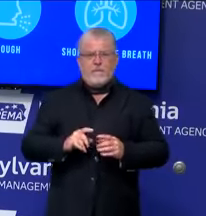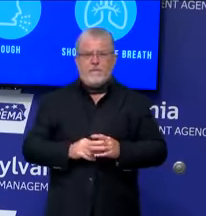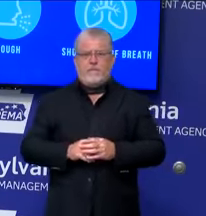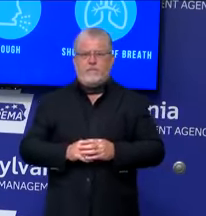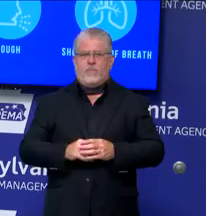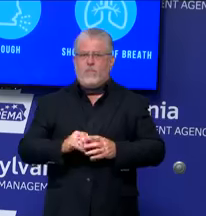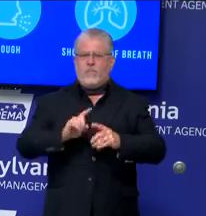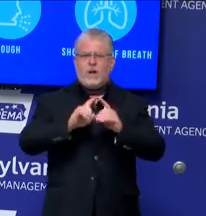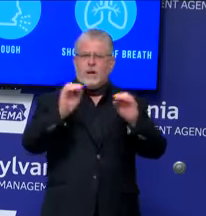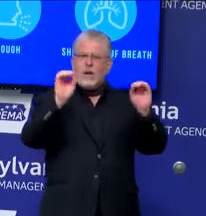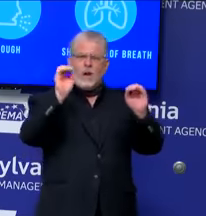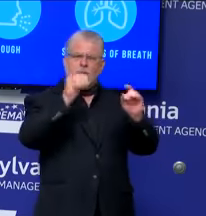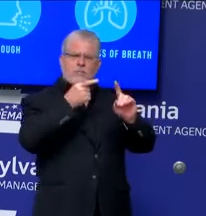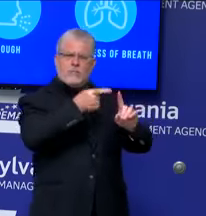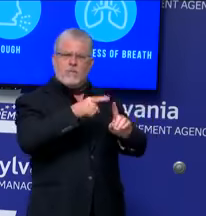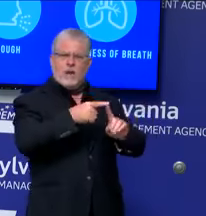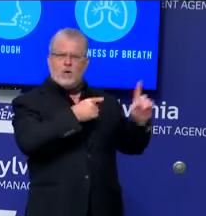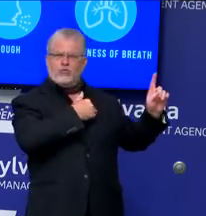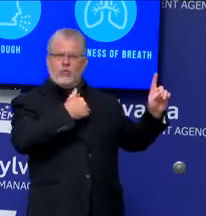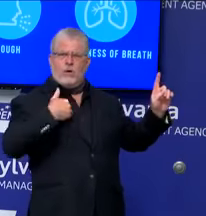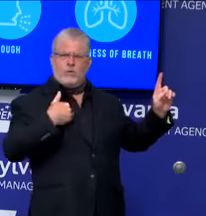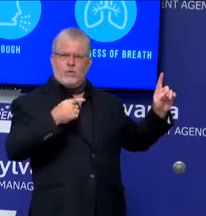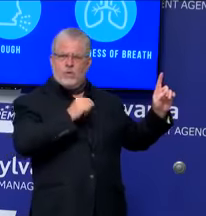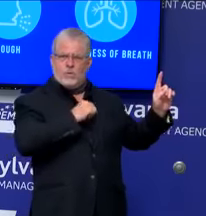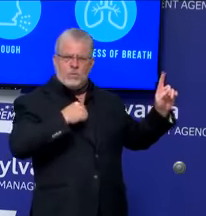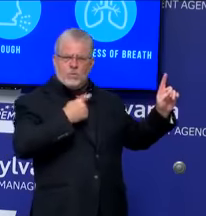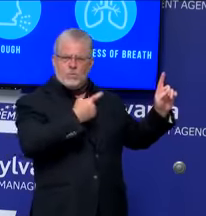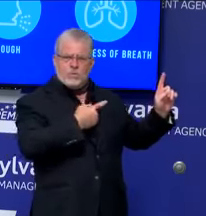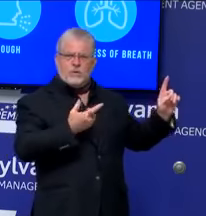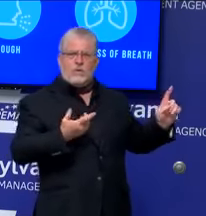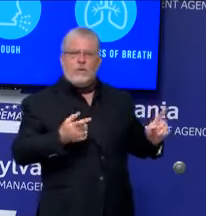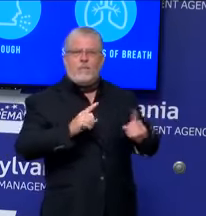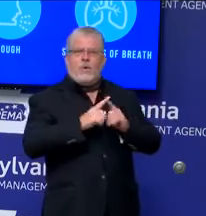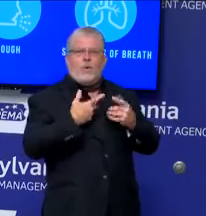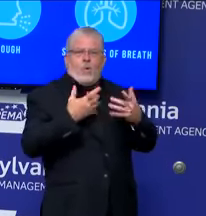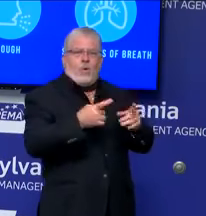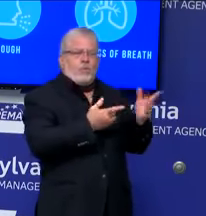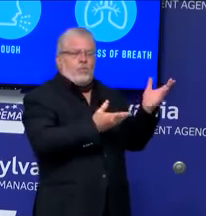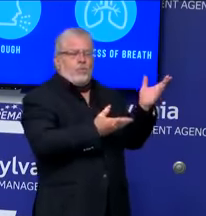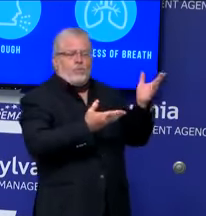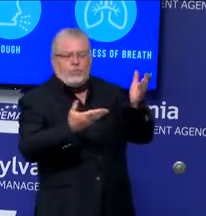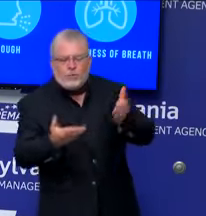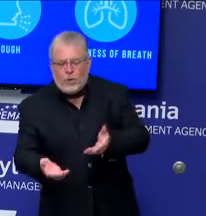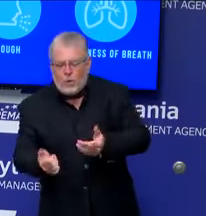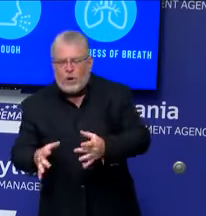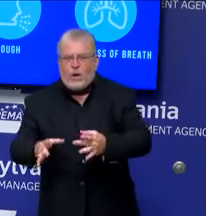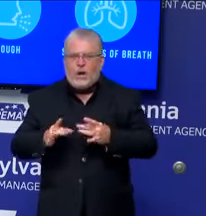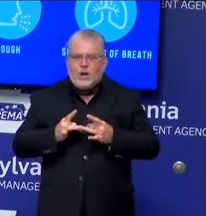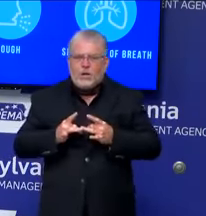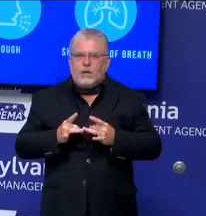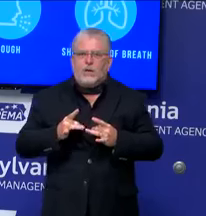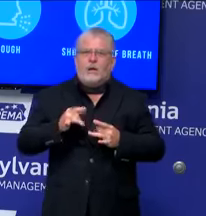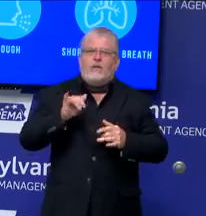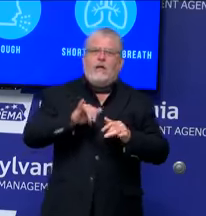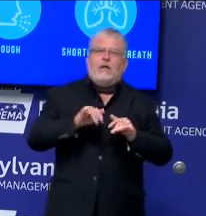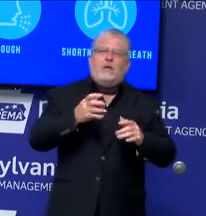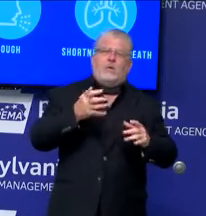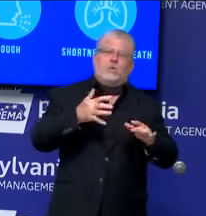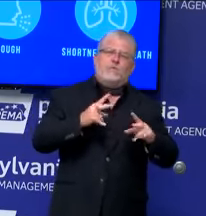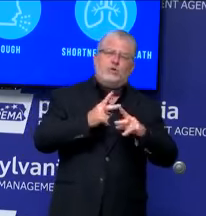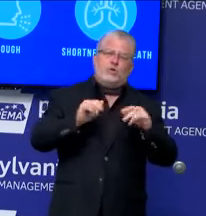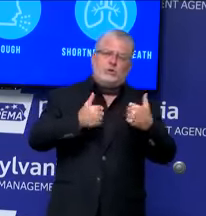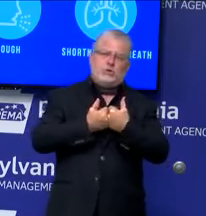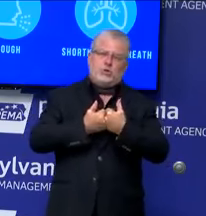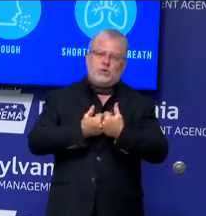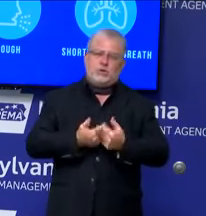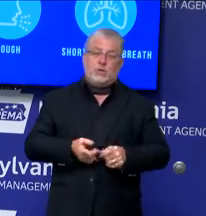with yet another group of people who could present a challenge. And in some ways, the fact that the Marlins have tested positive, then it